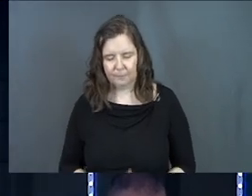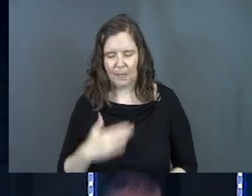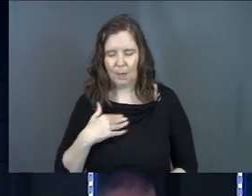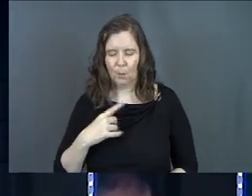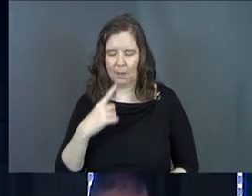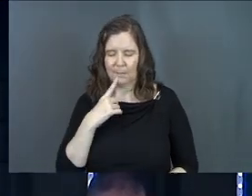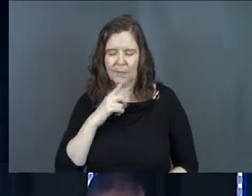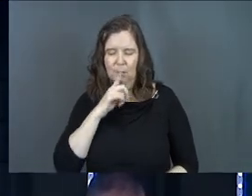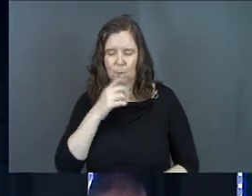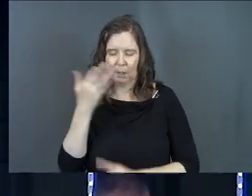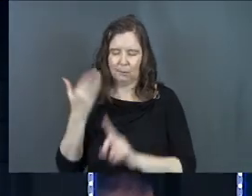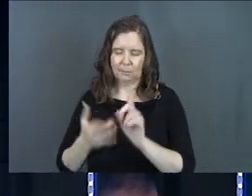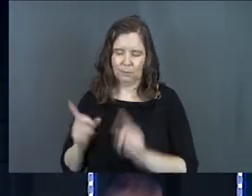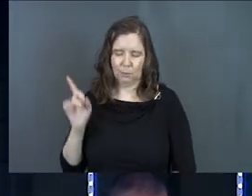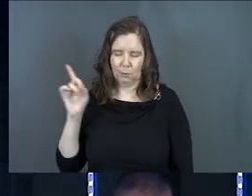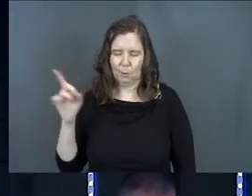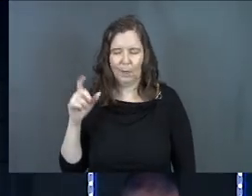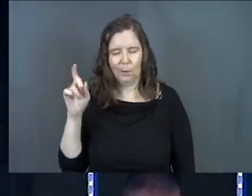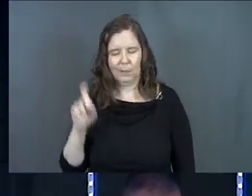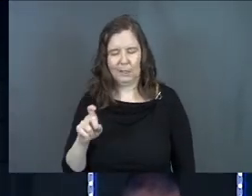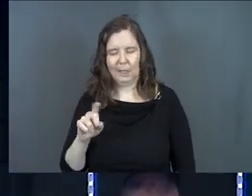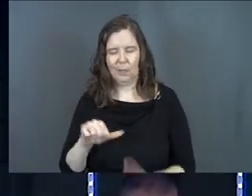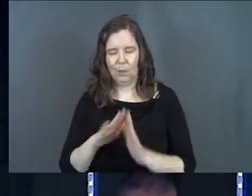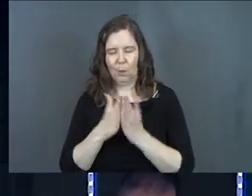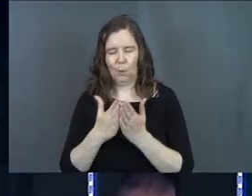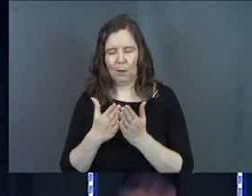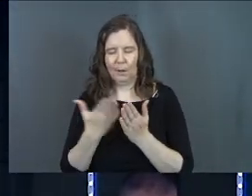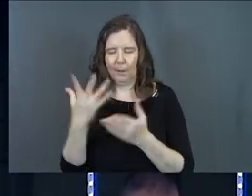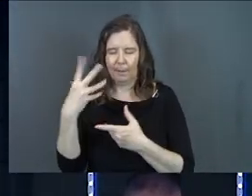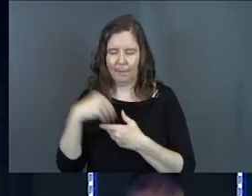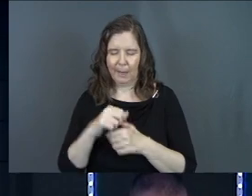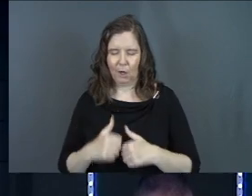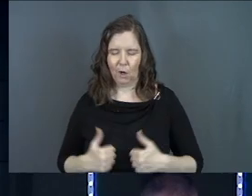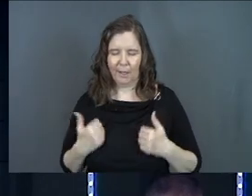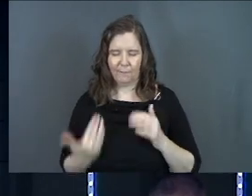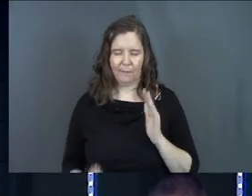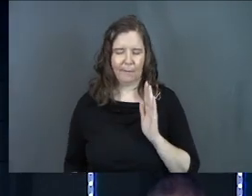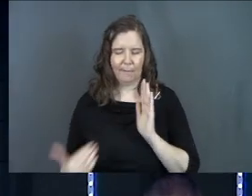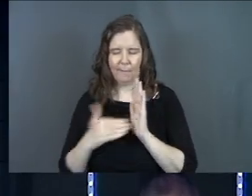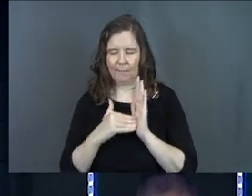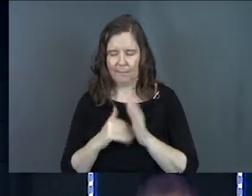And we miss the real you. And we need the word of God back in our life again.